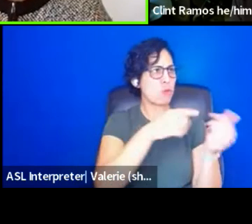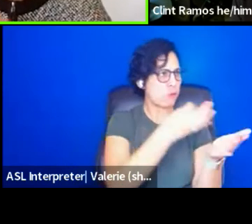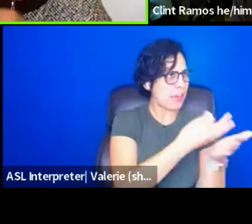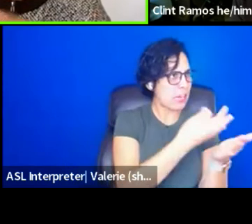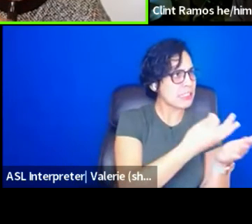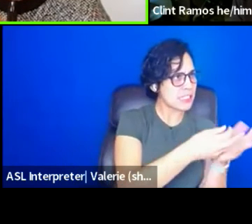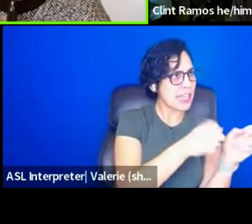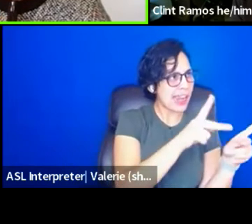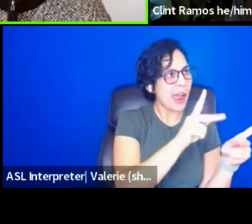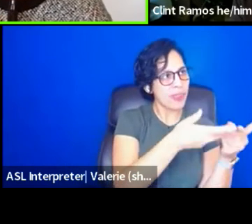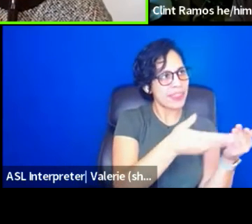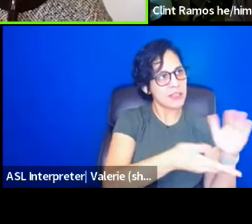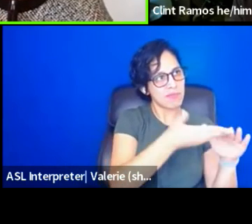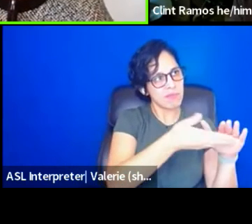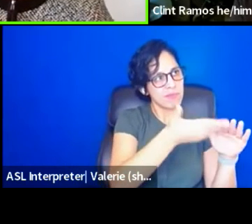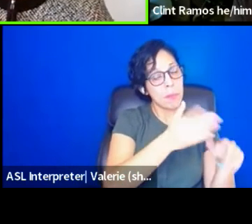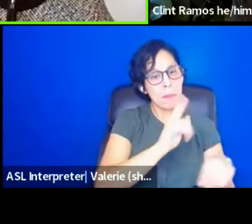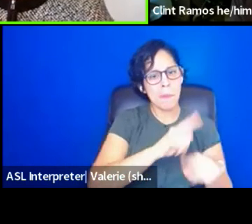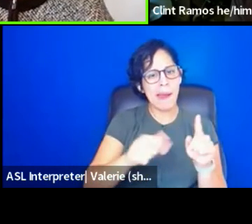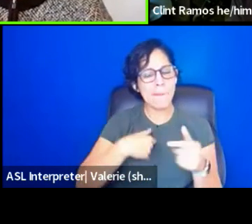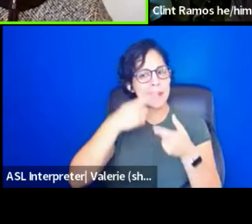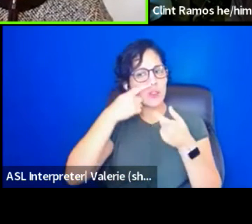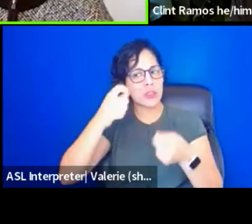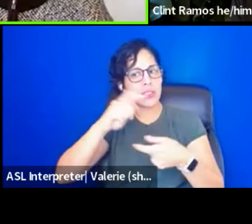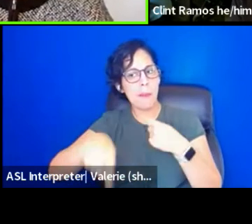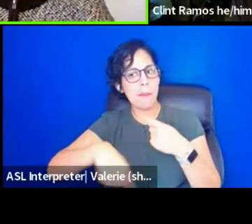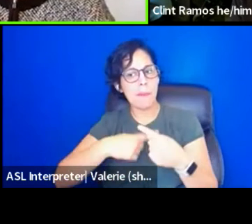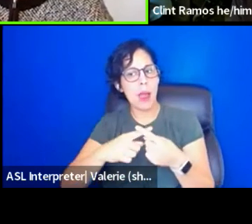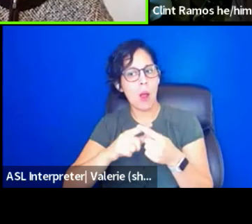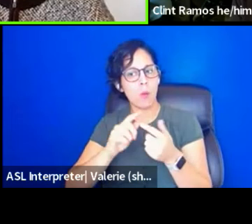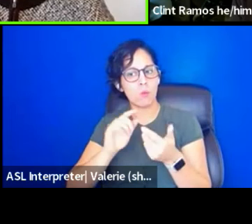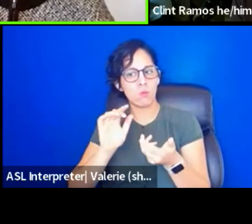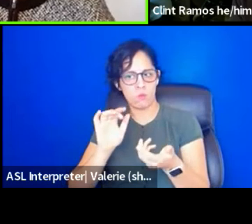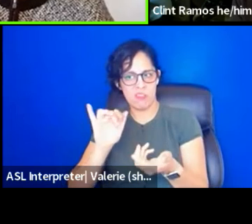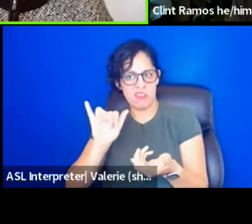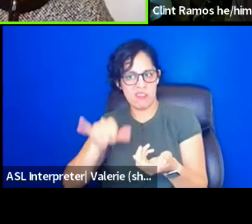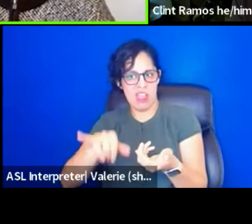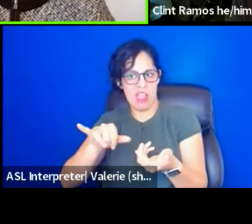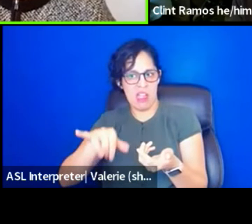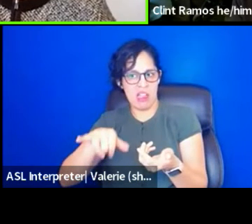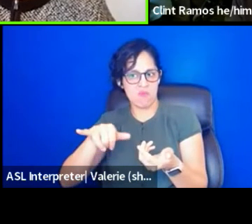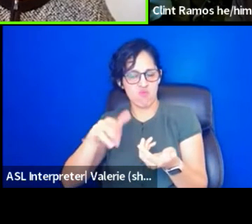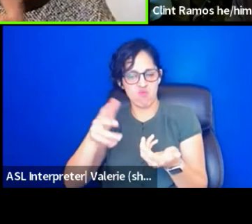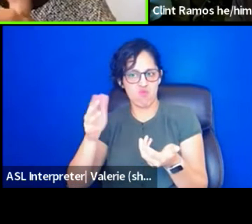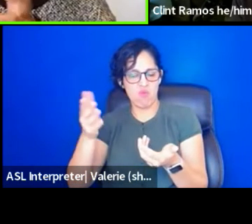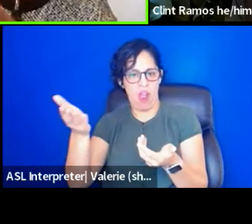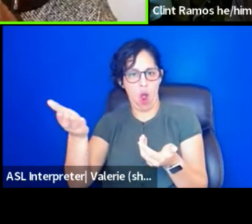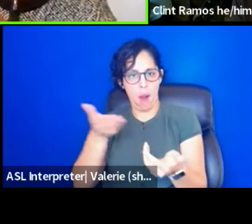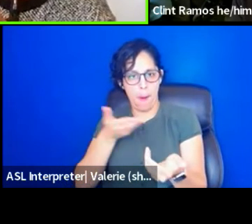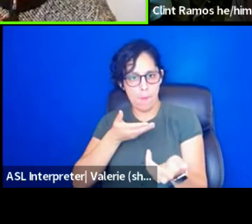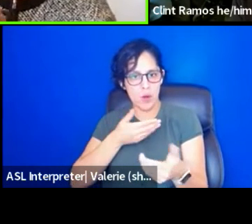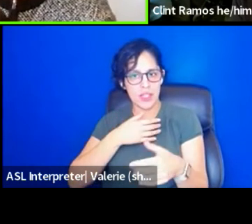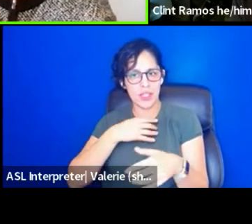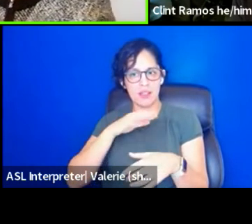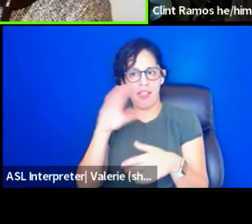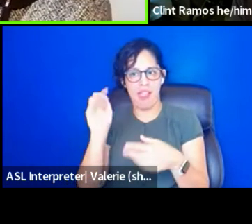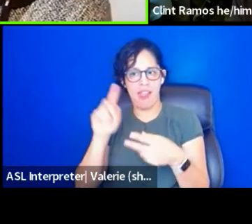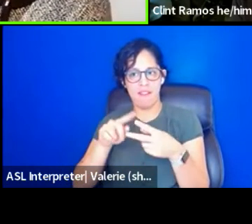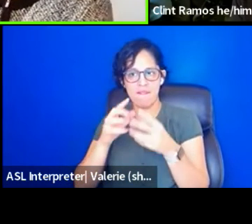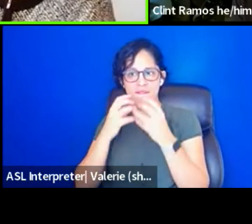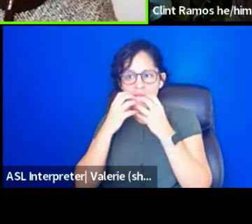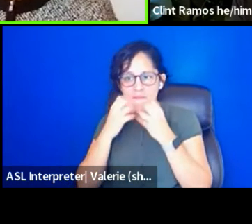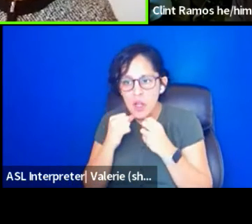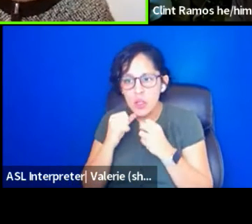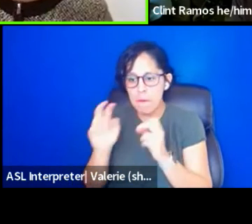I'm really interested in how do we, how do we radicalize the, the onboarding and the valuing of people